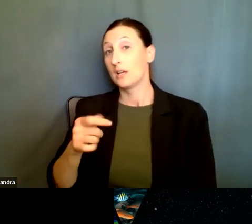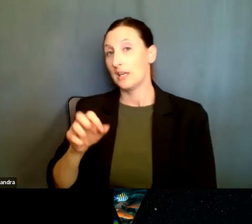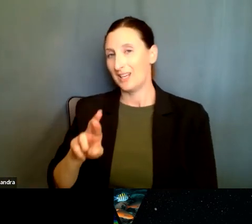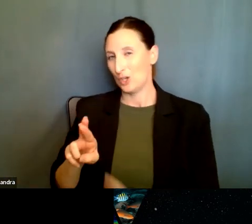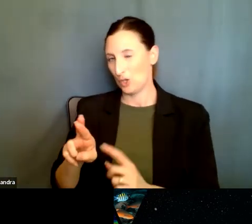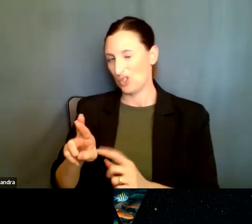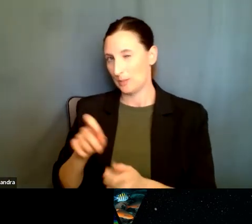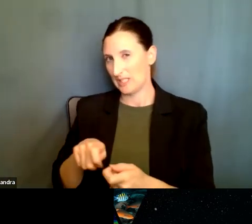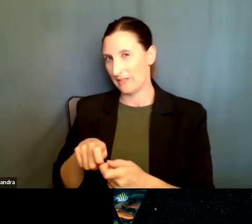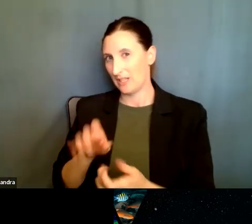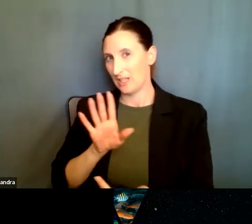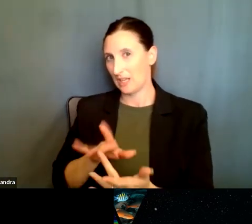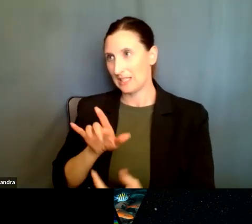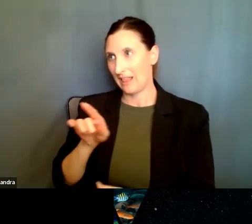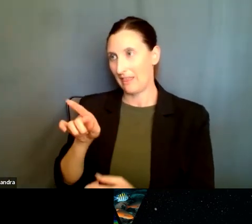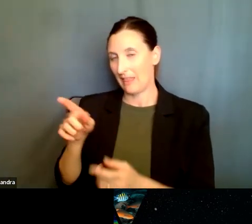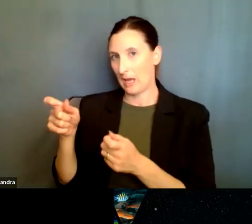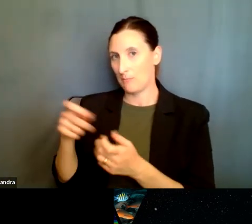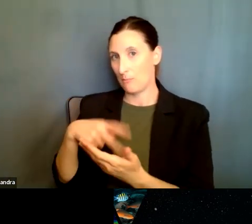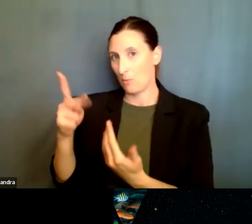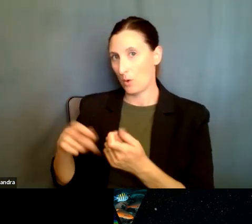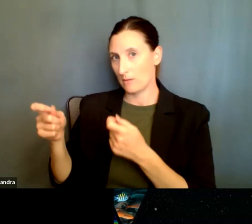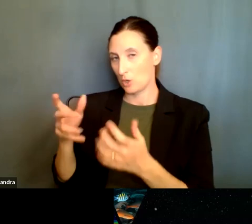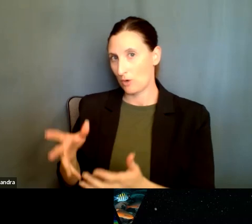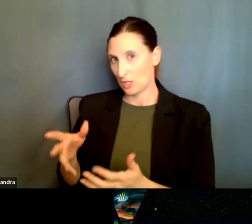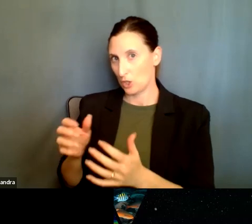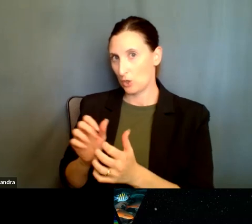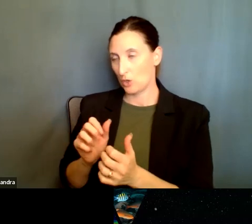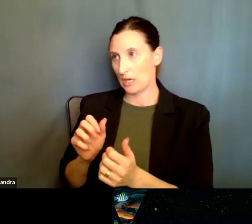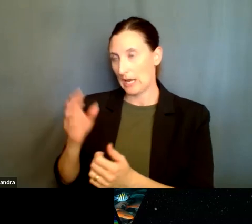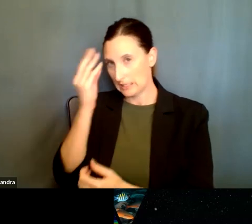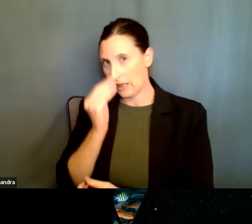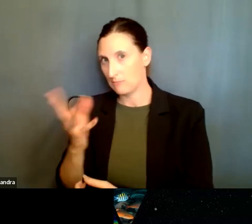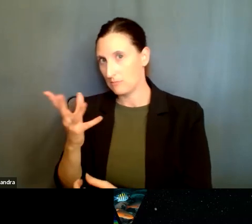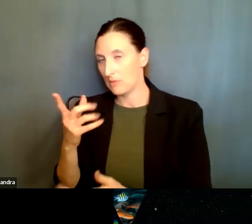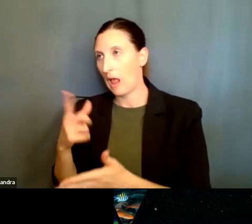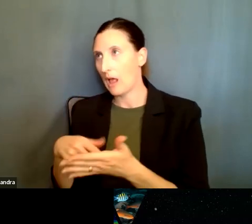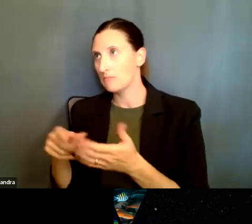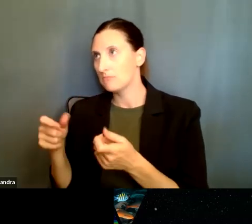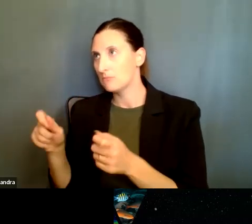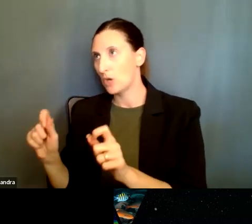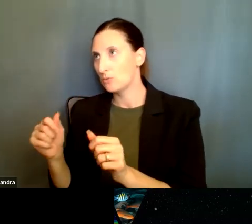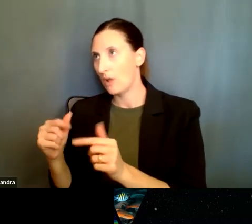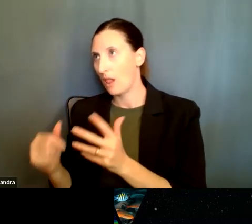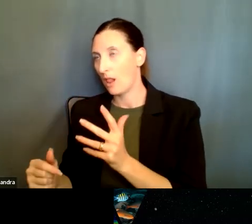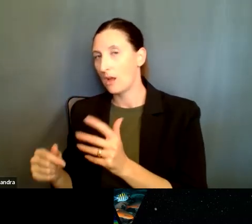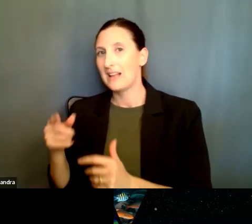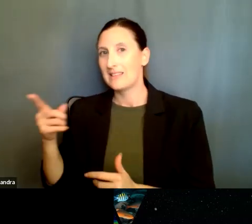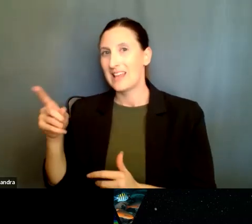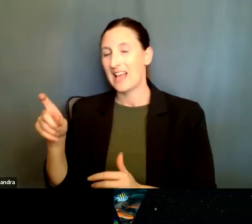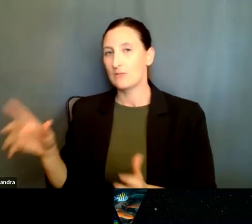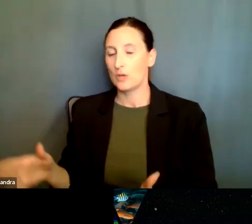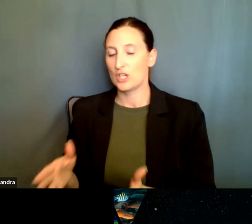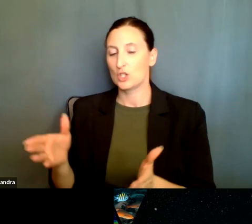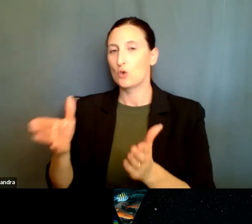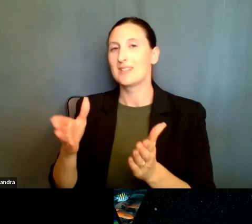you have to contact the program director with a short description of what you want to do. And the program director has to, um, encourage the